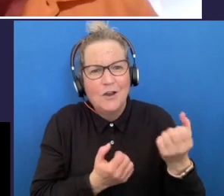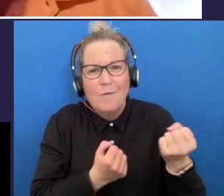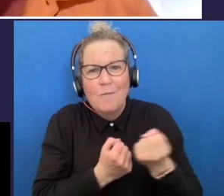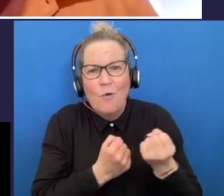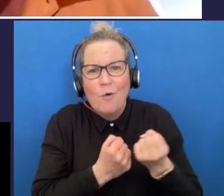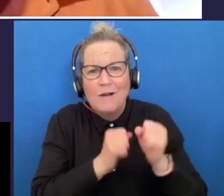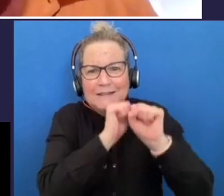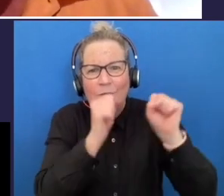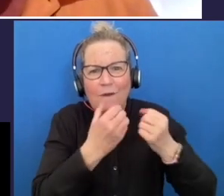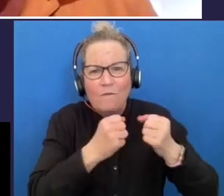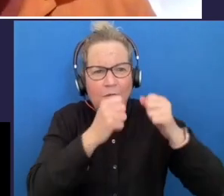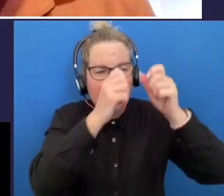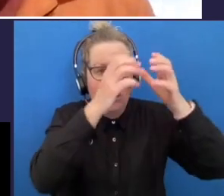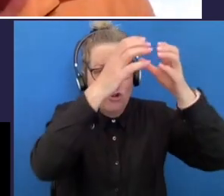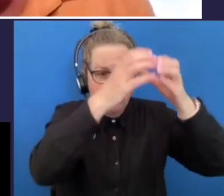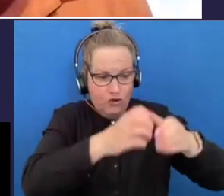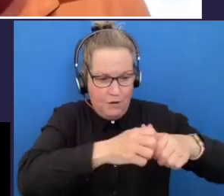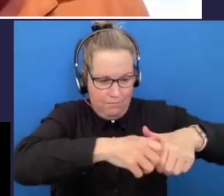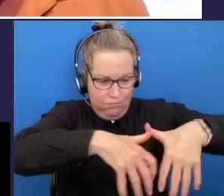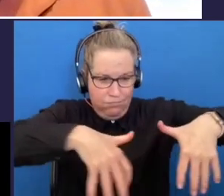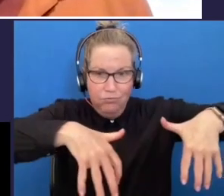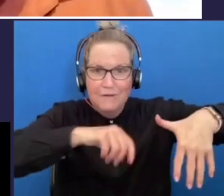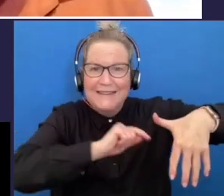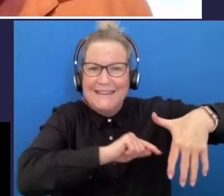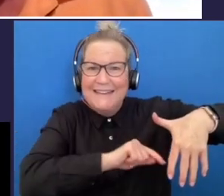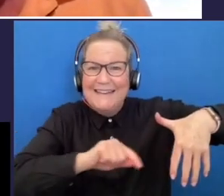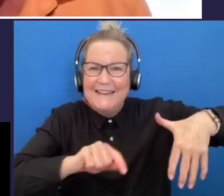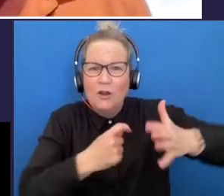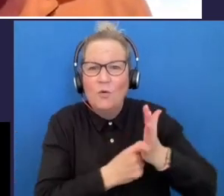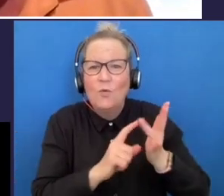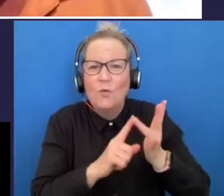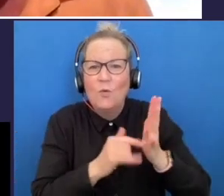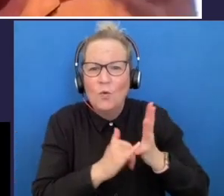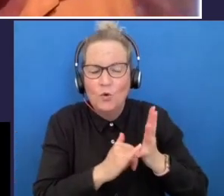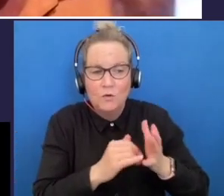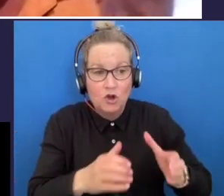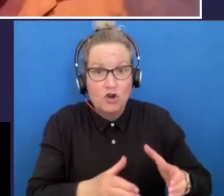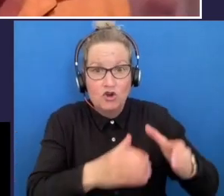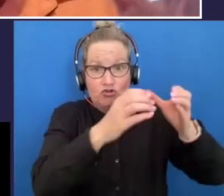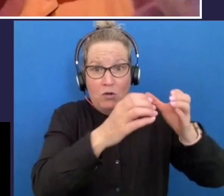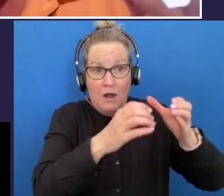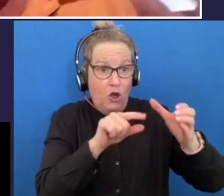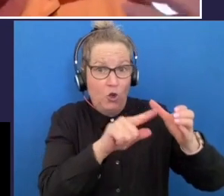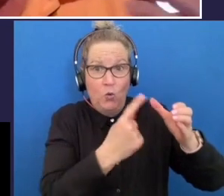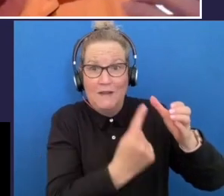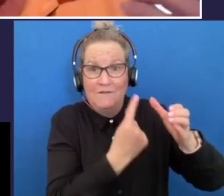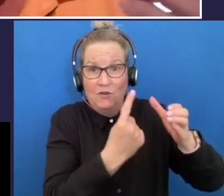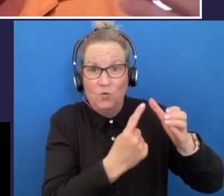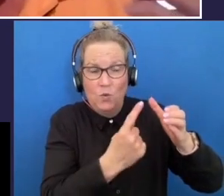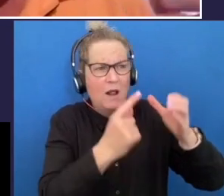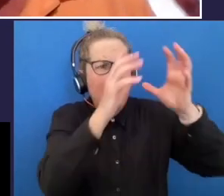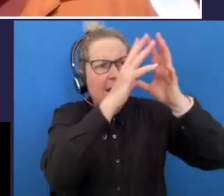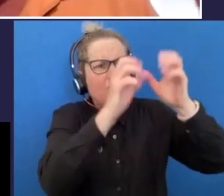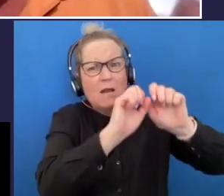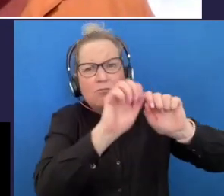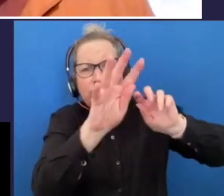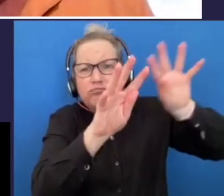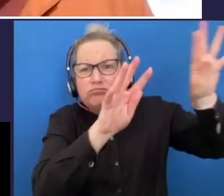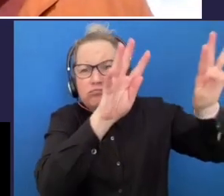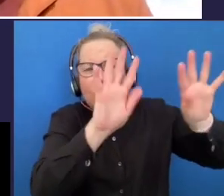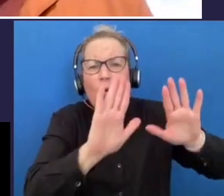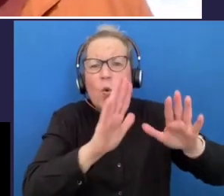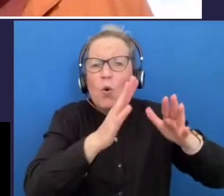root systems the trunk of the tree represents you as an individual the branches your choices in life um